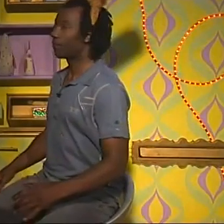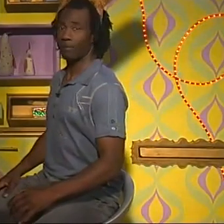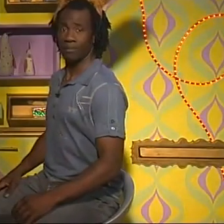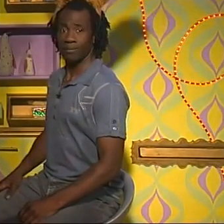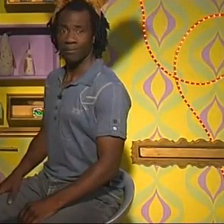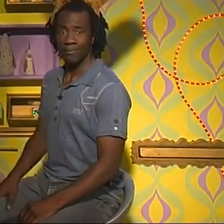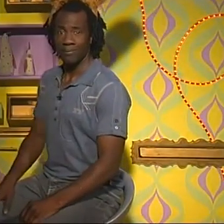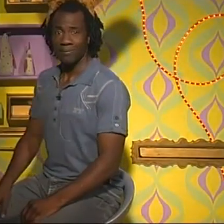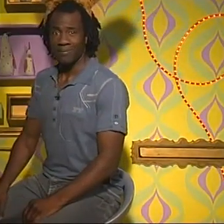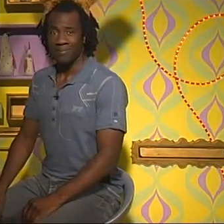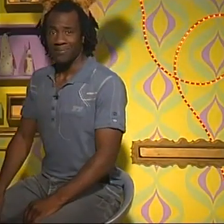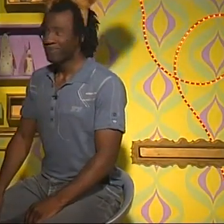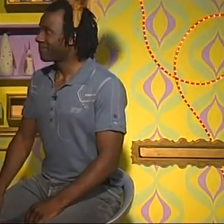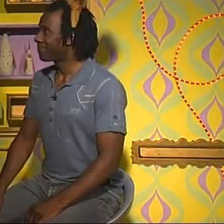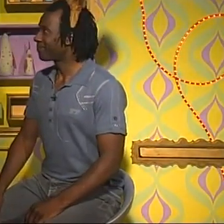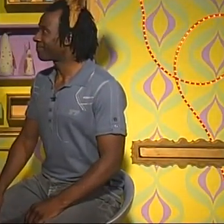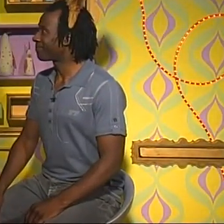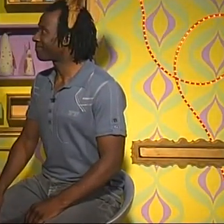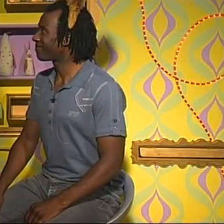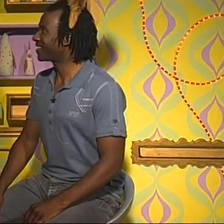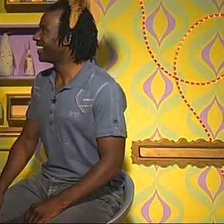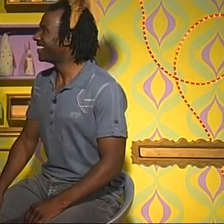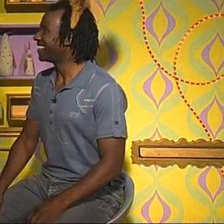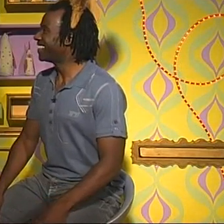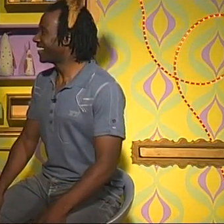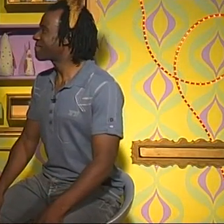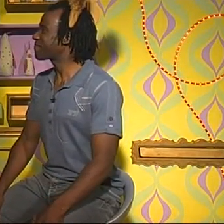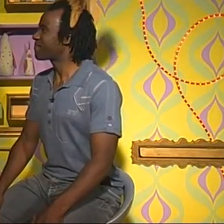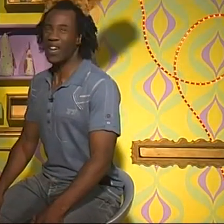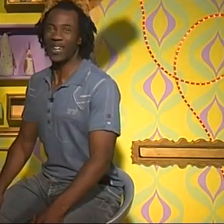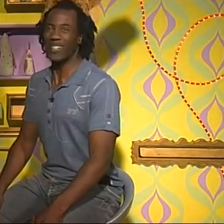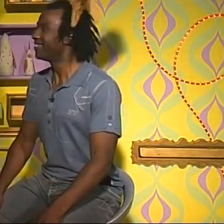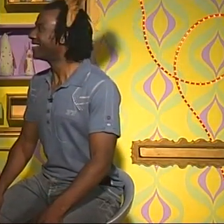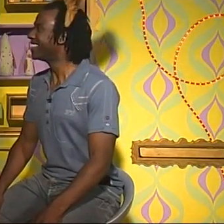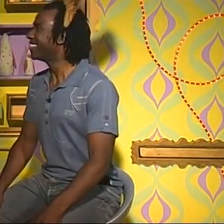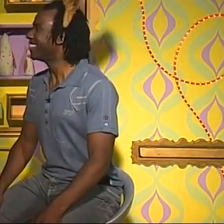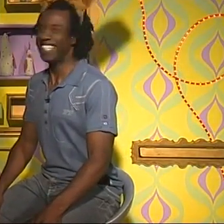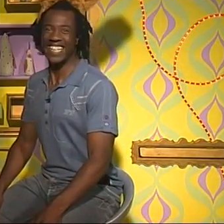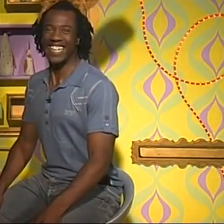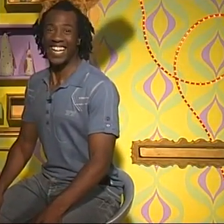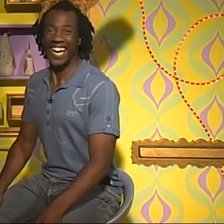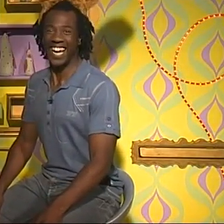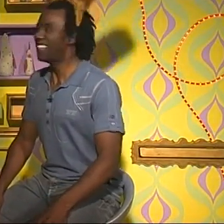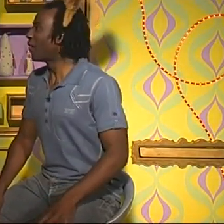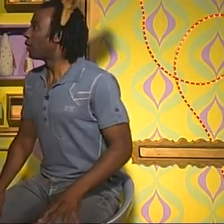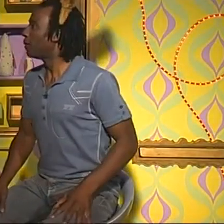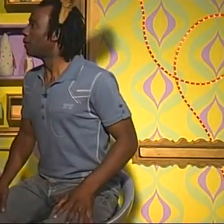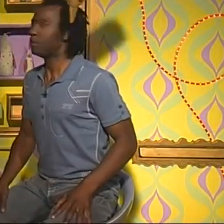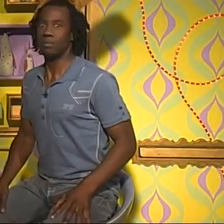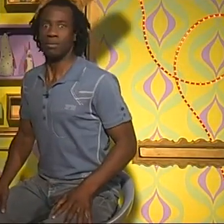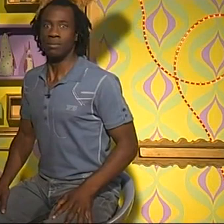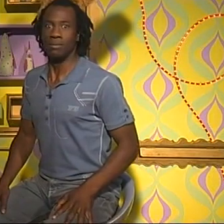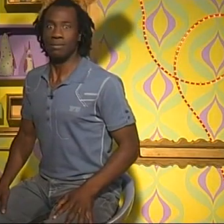welcome to the Nuzzle and Scratch quiz With our only contestant, Sid Hello First question